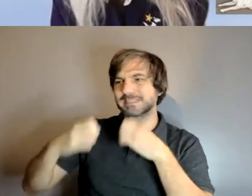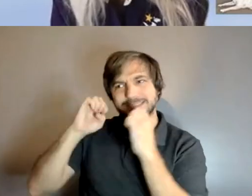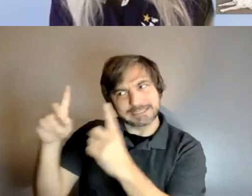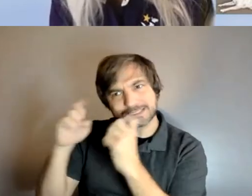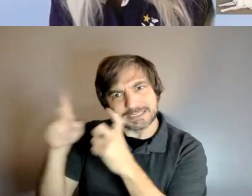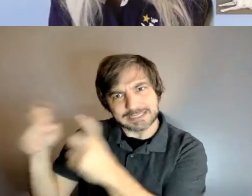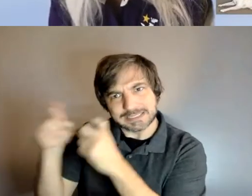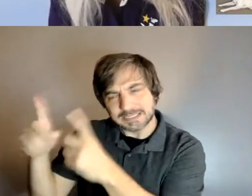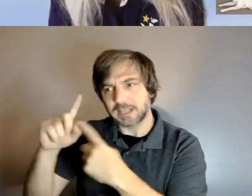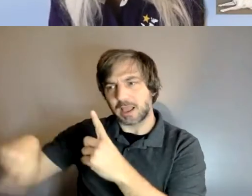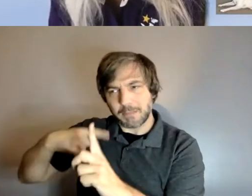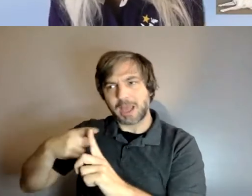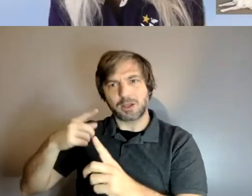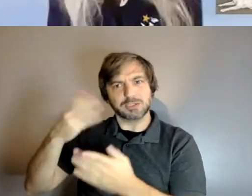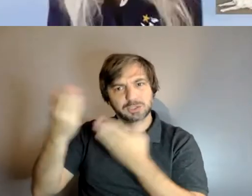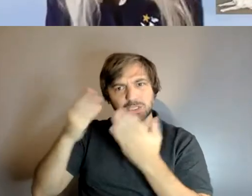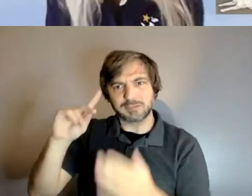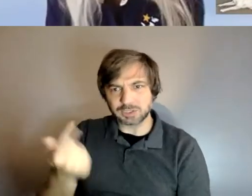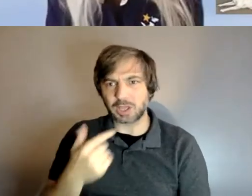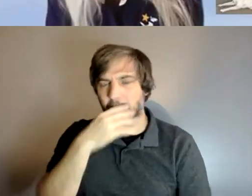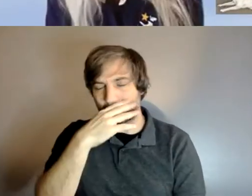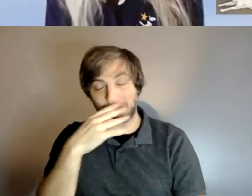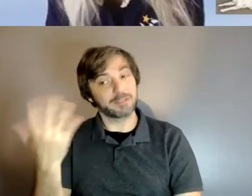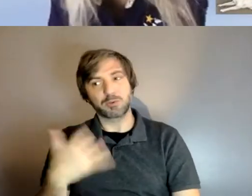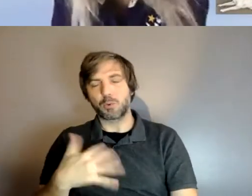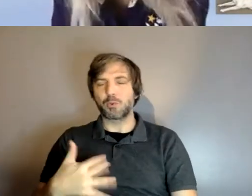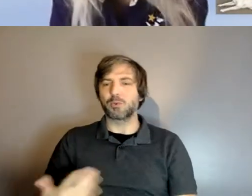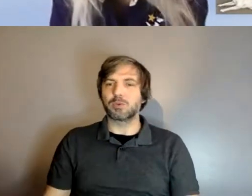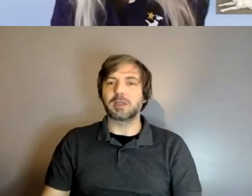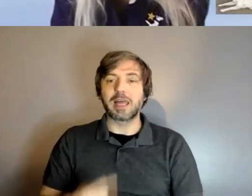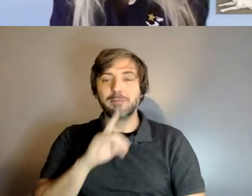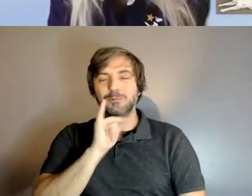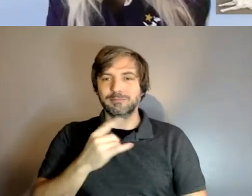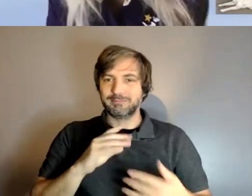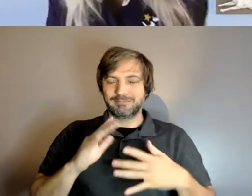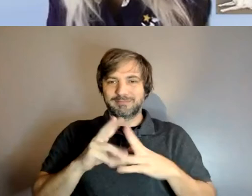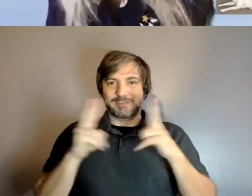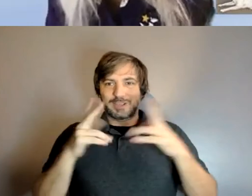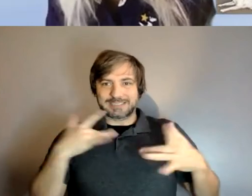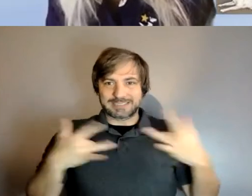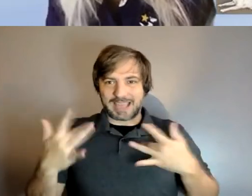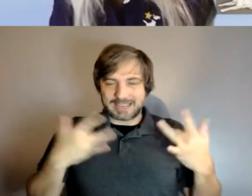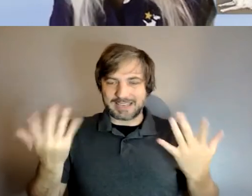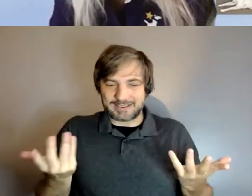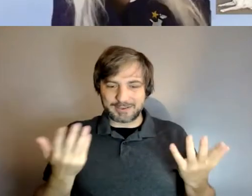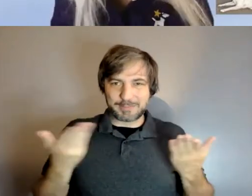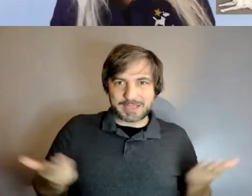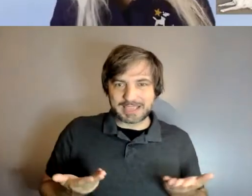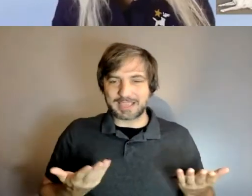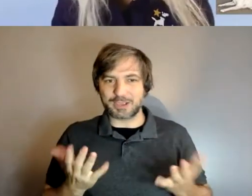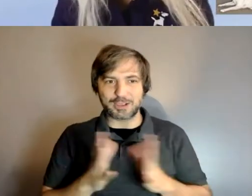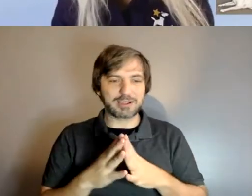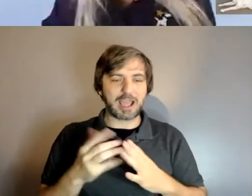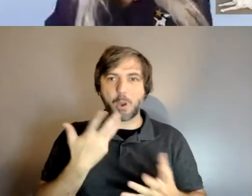dog laws which is always fun for me uh so i'm super excited to see uh or in and hear what